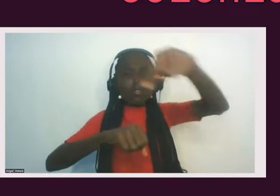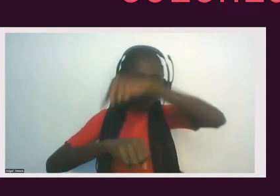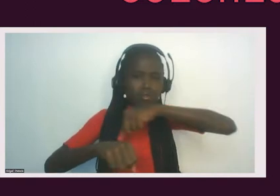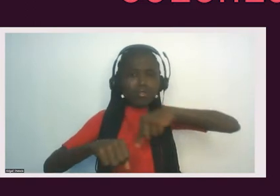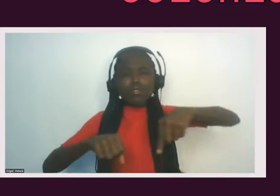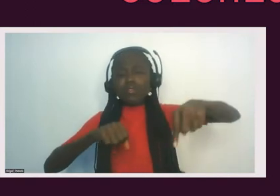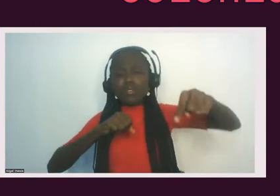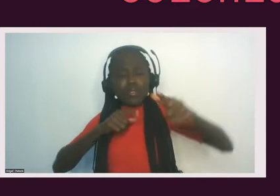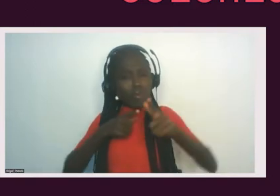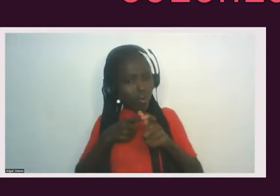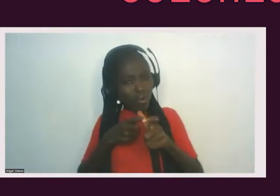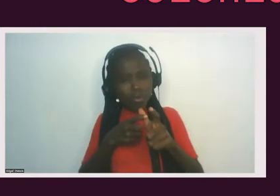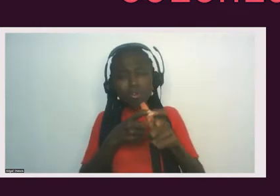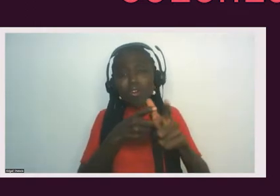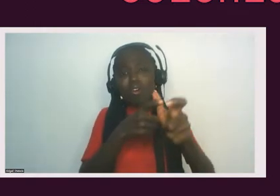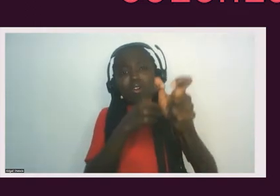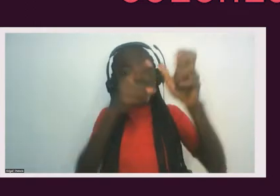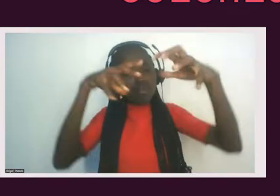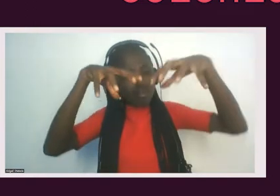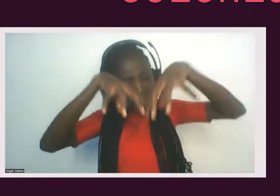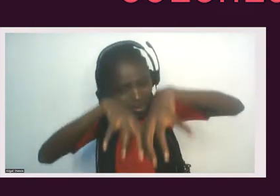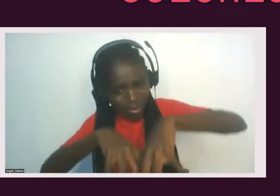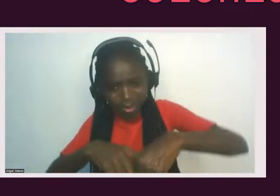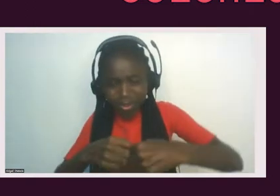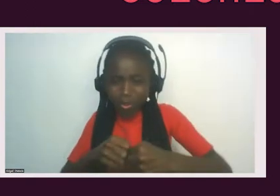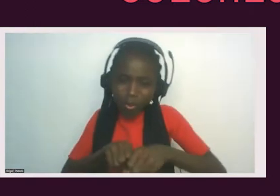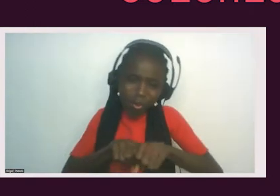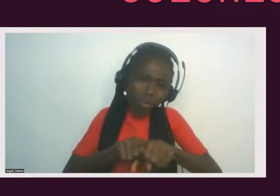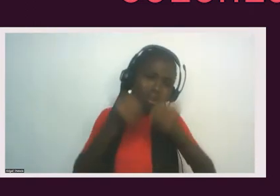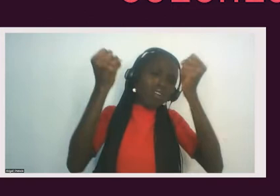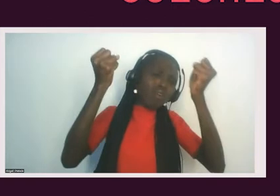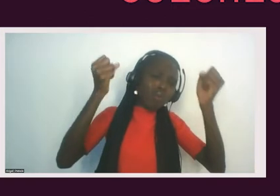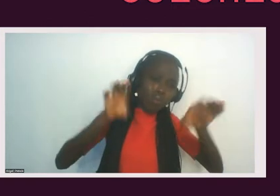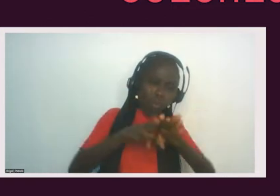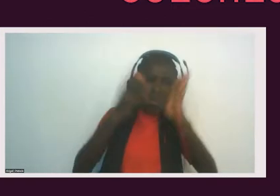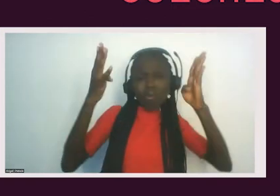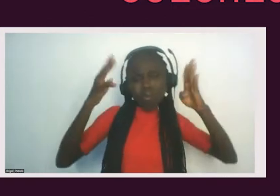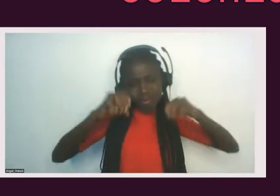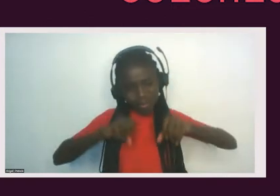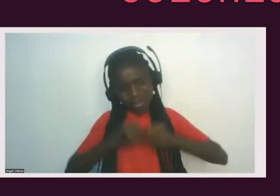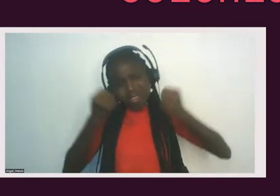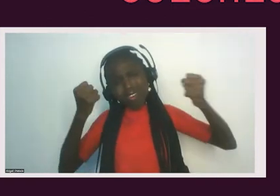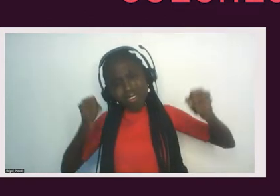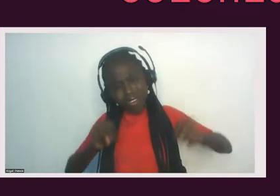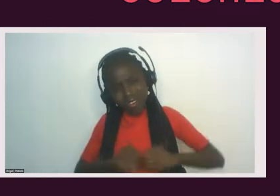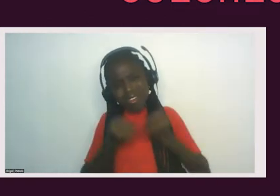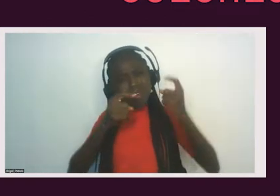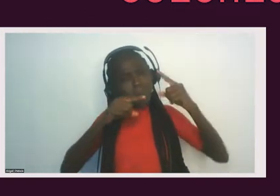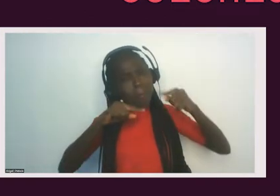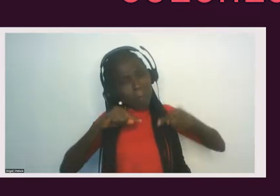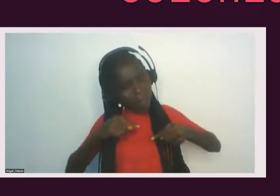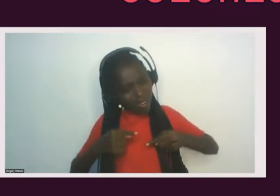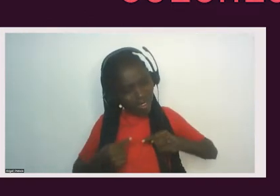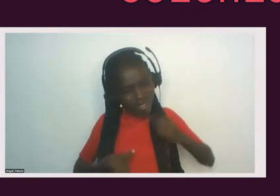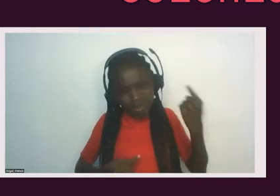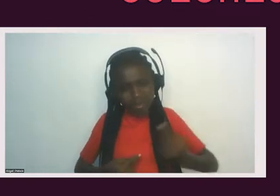as you run yourself into the ground, breaking open and through layers of scar tissue, the settling for the pain you always